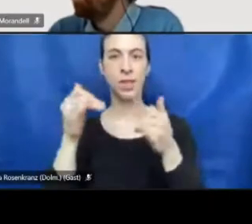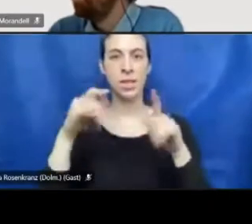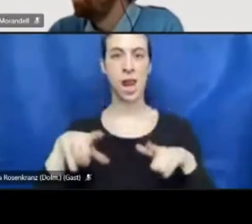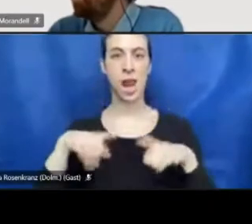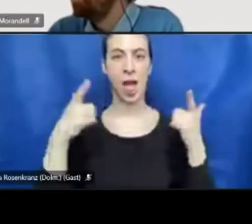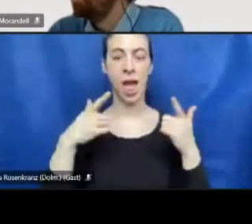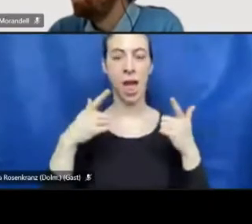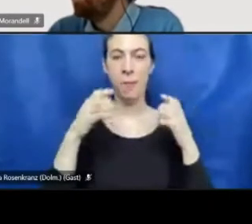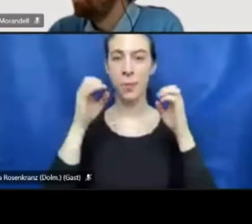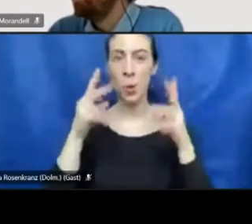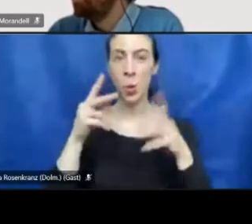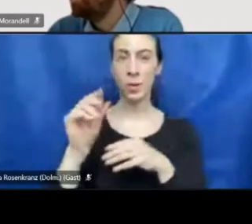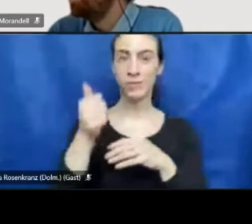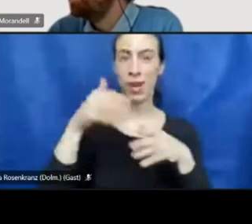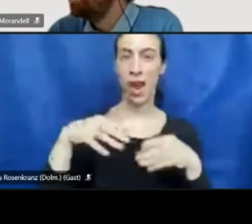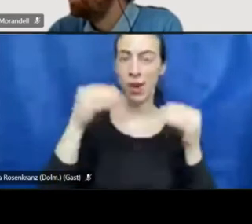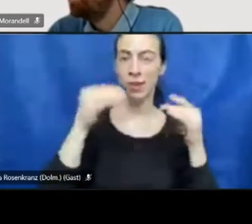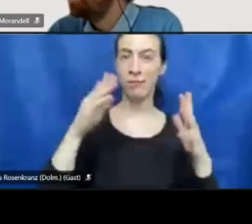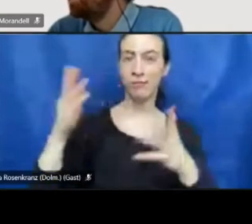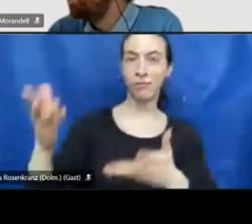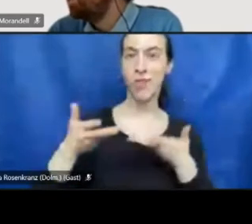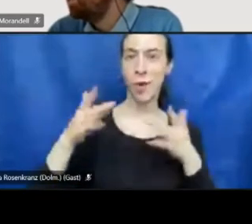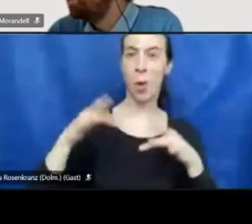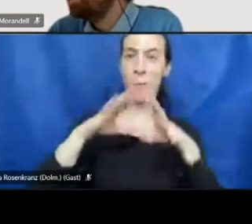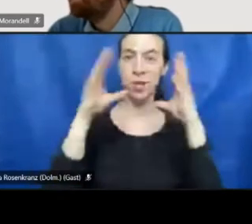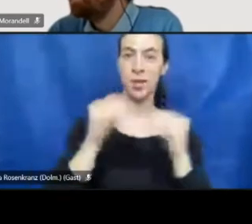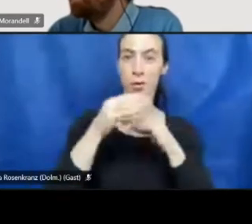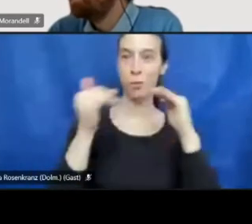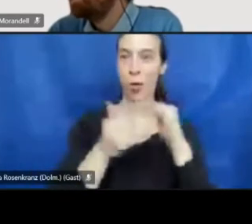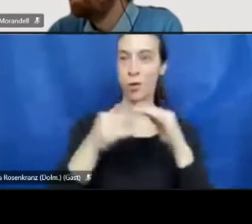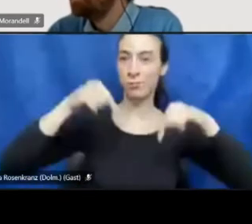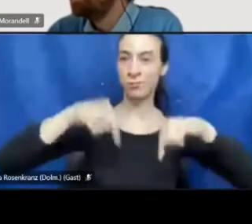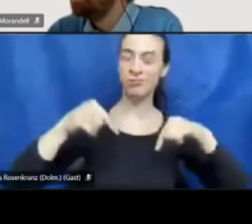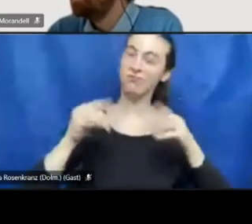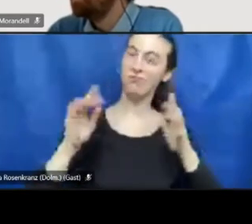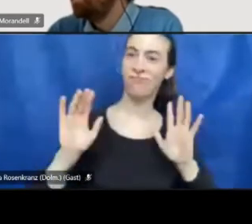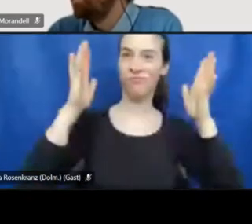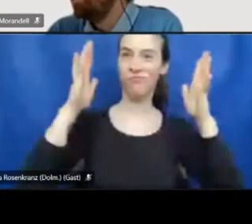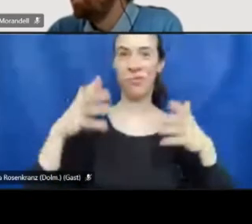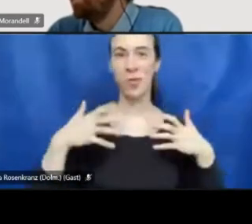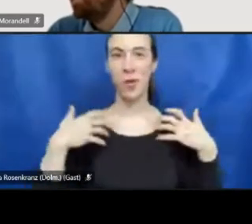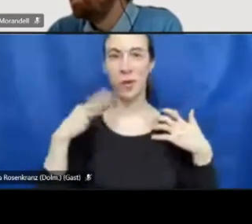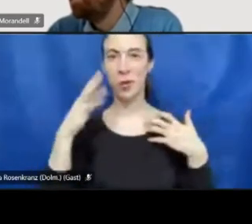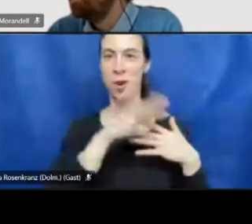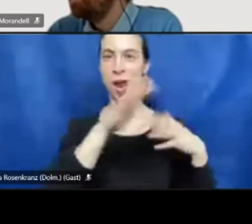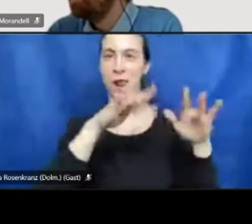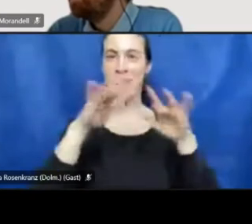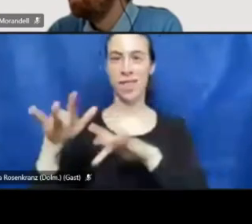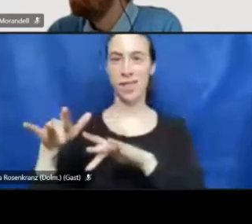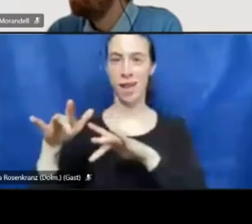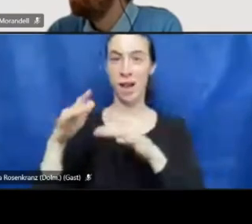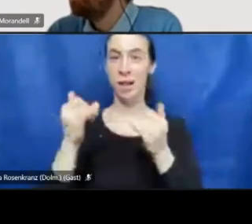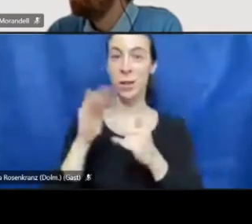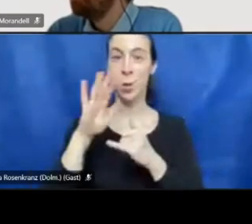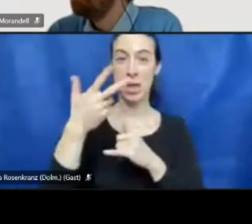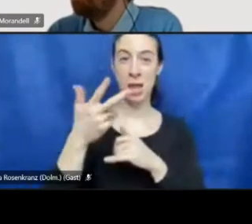First of all, welcome Zero Project family. I am delighted to have you all here. We have over 3